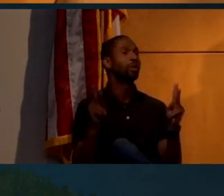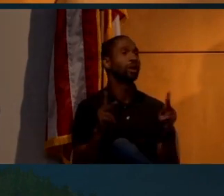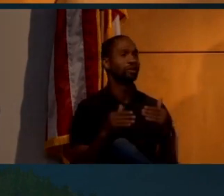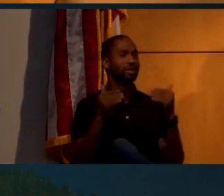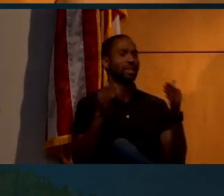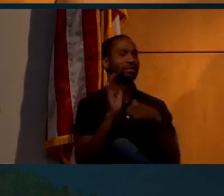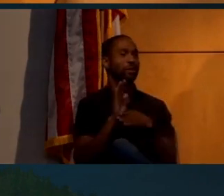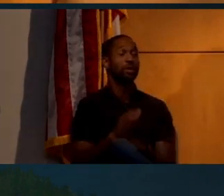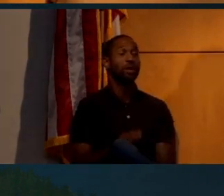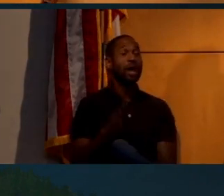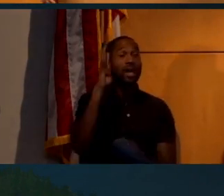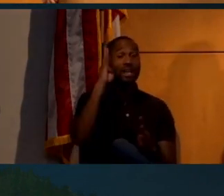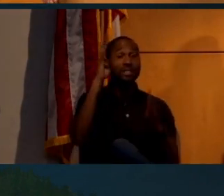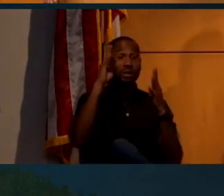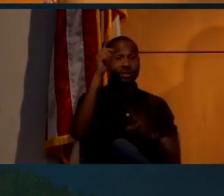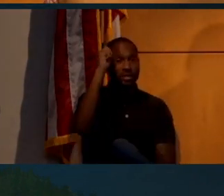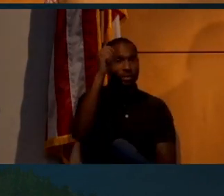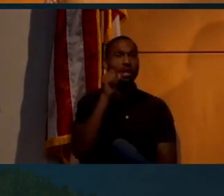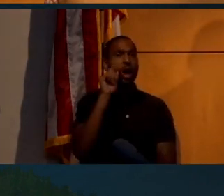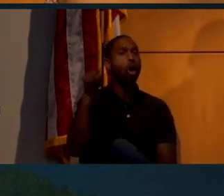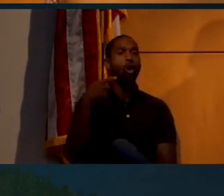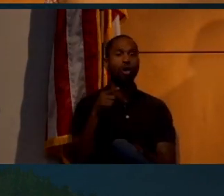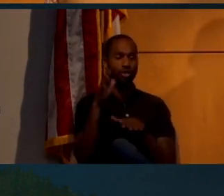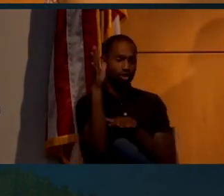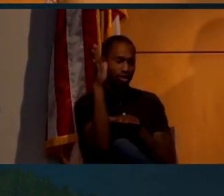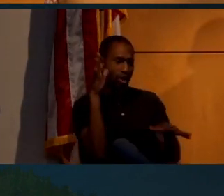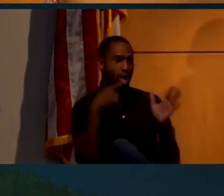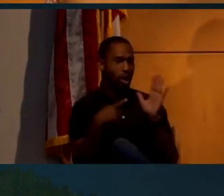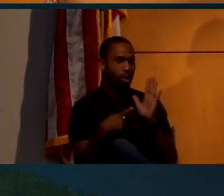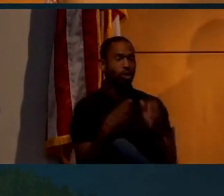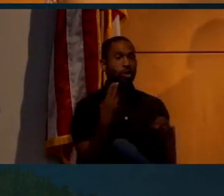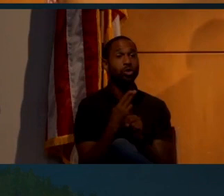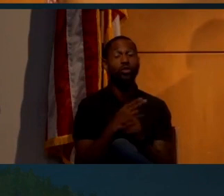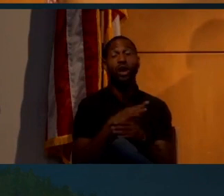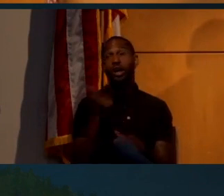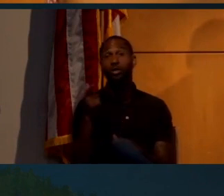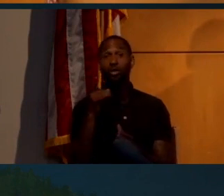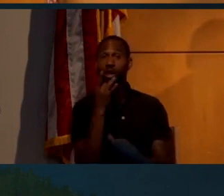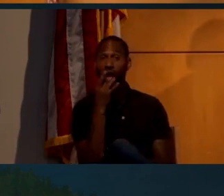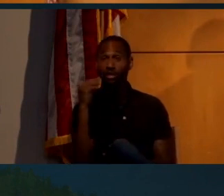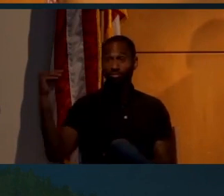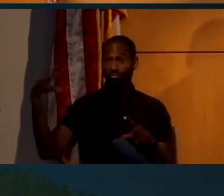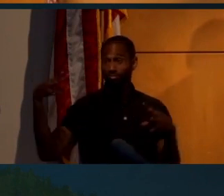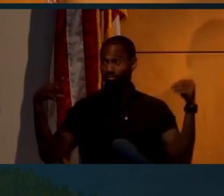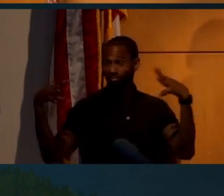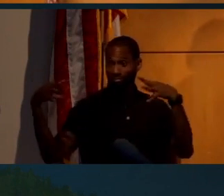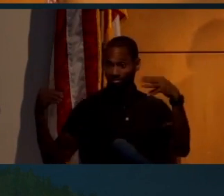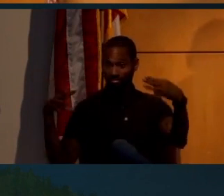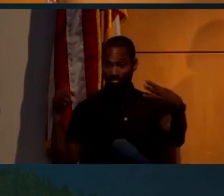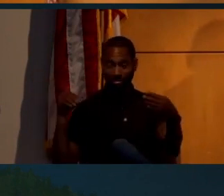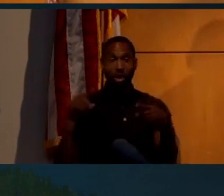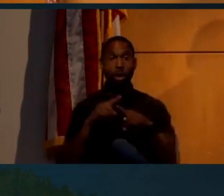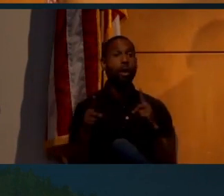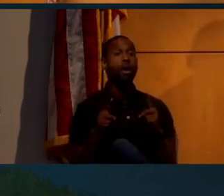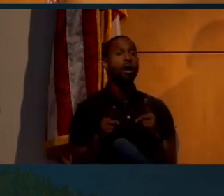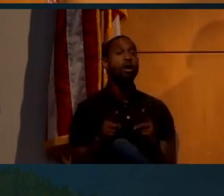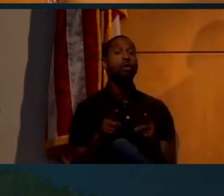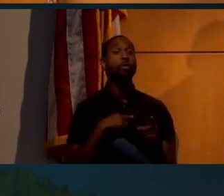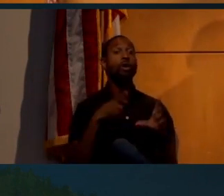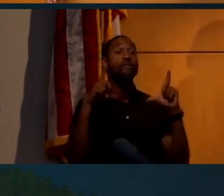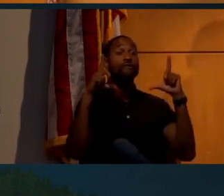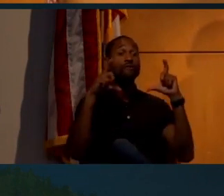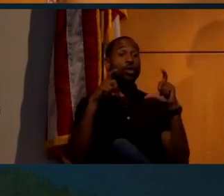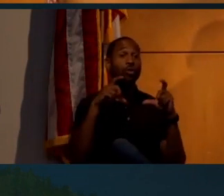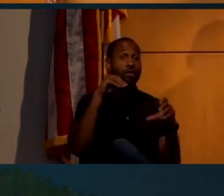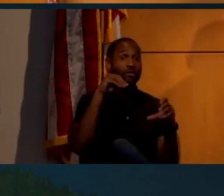Conspiracy theorists say it's not just the shadows that indicate the use of additional lights, but what has been photographed in the